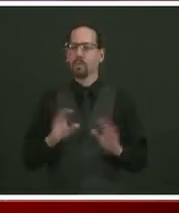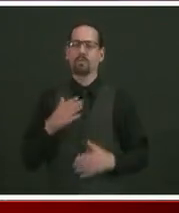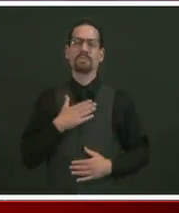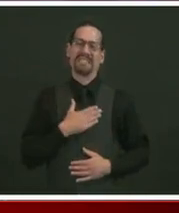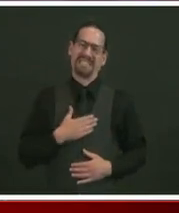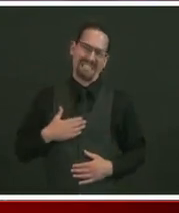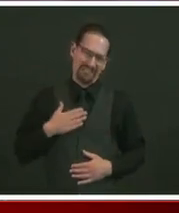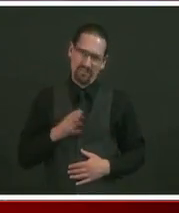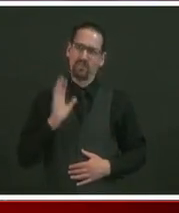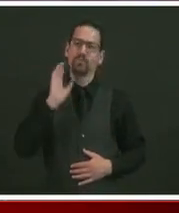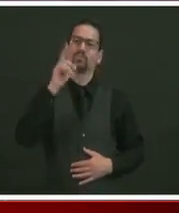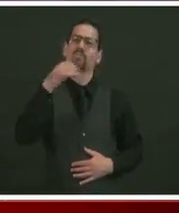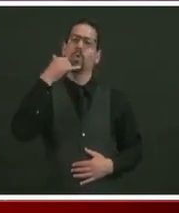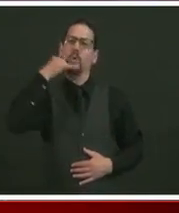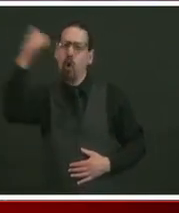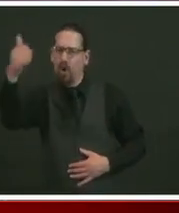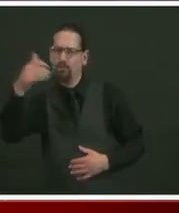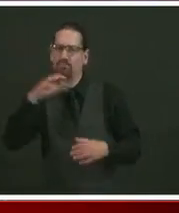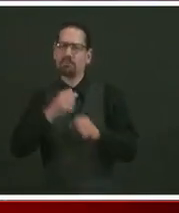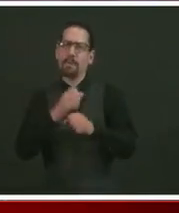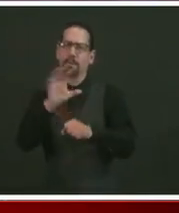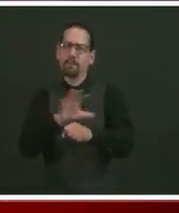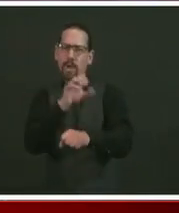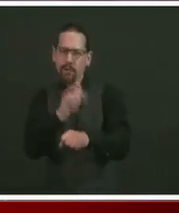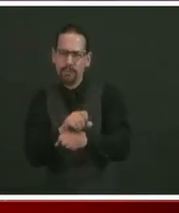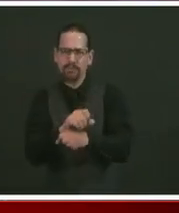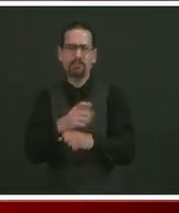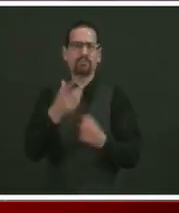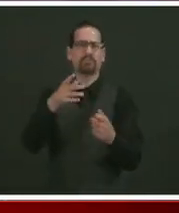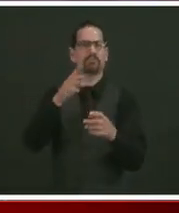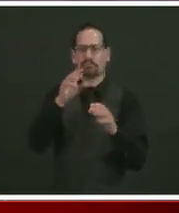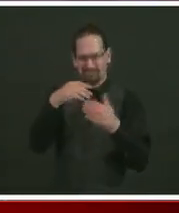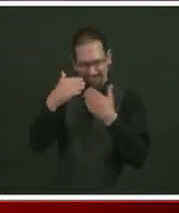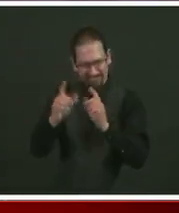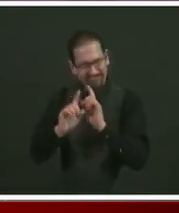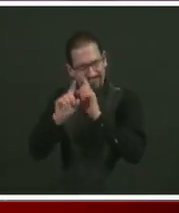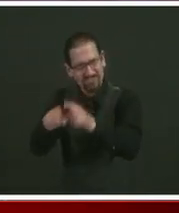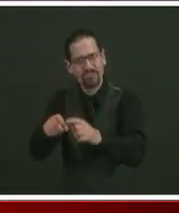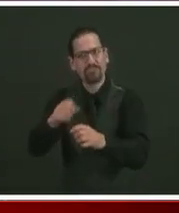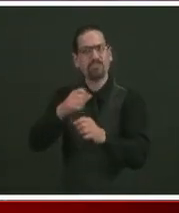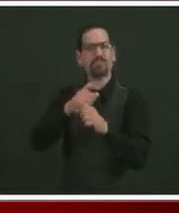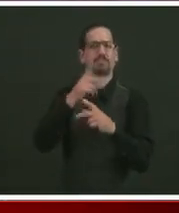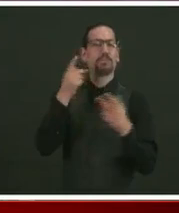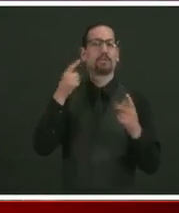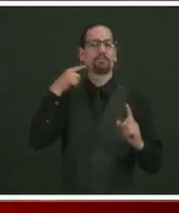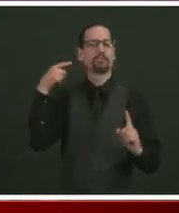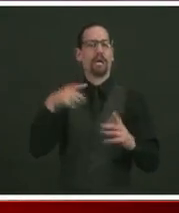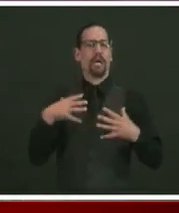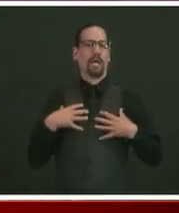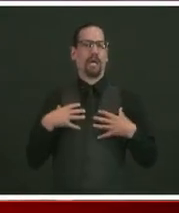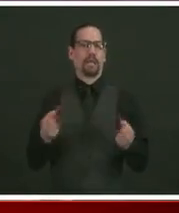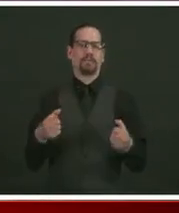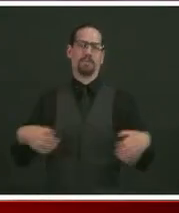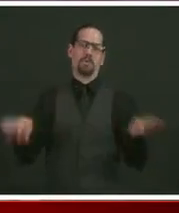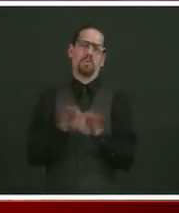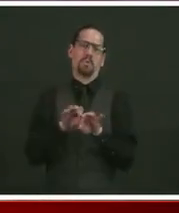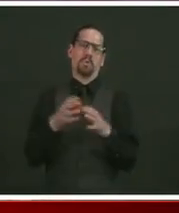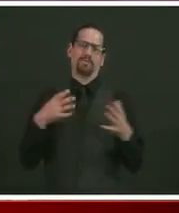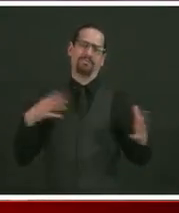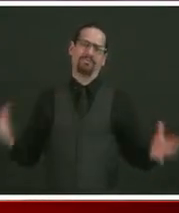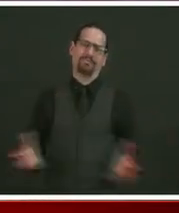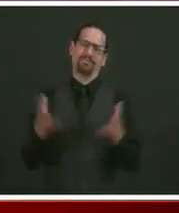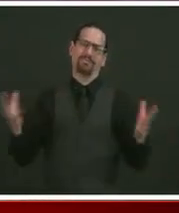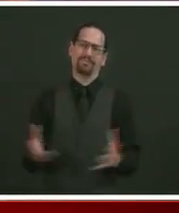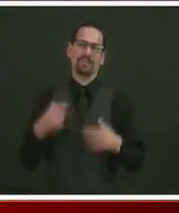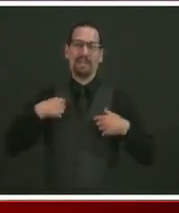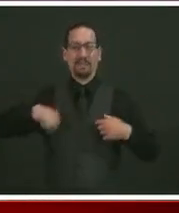call the hospital, reschedule, get an appointment, and keep yourself healthy. And know that at the same time, we are making big investments in our health